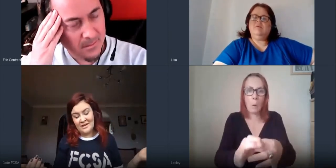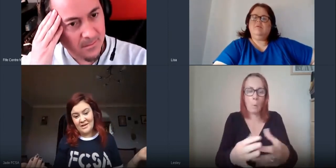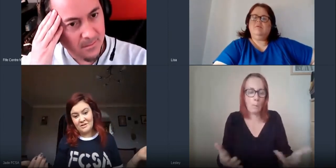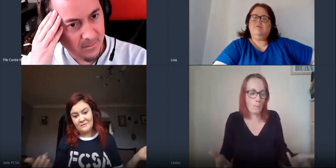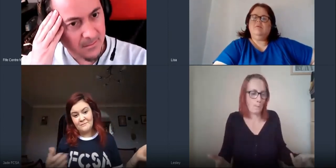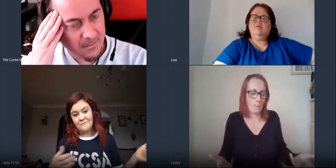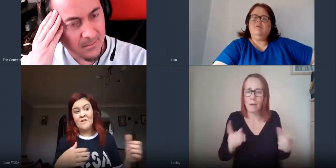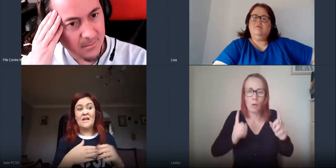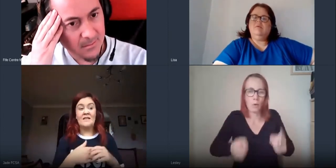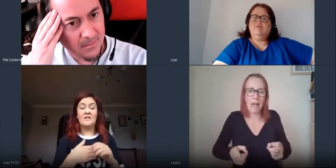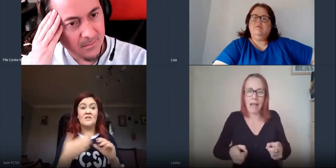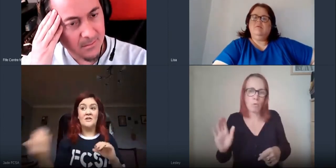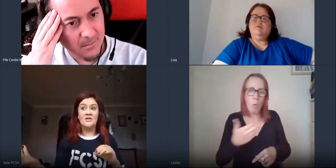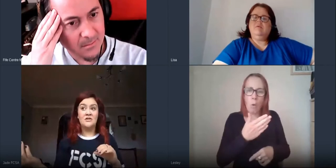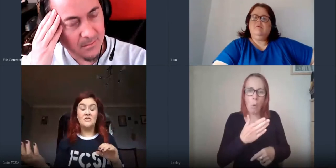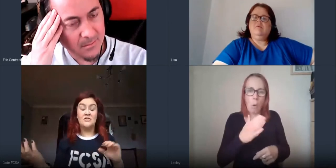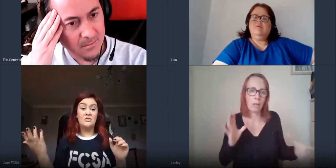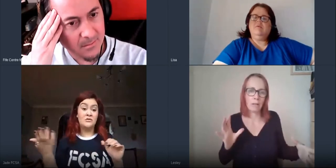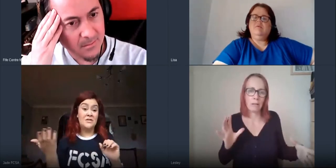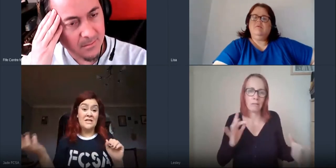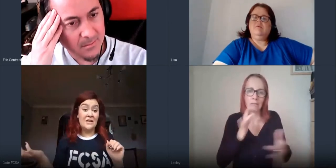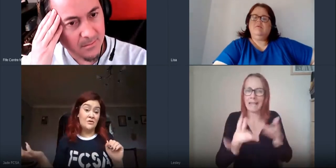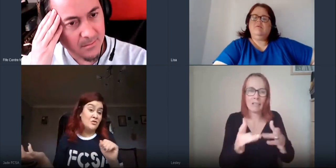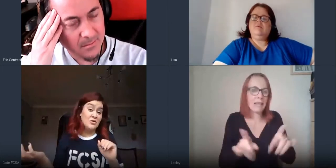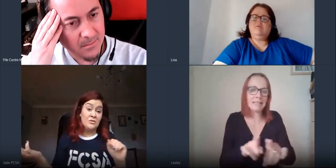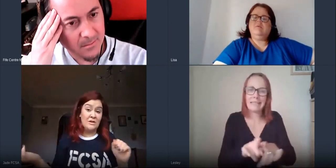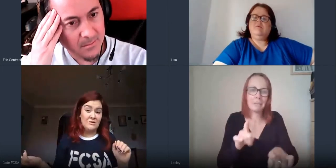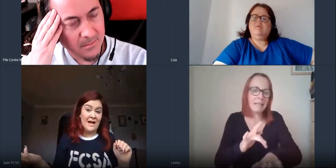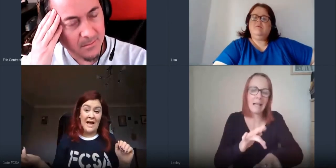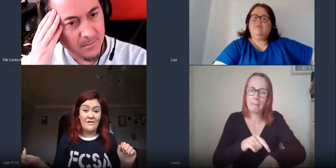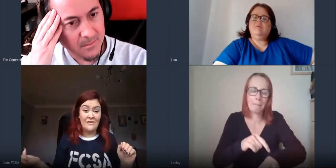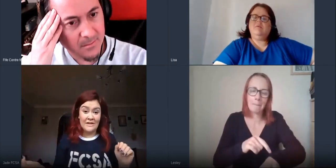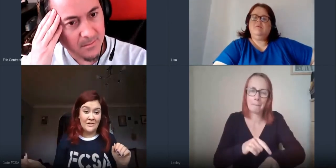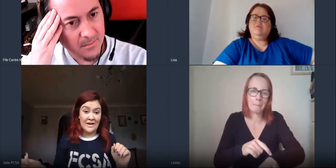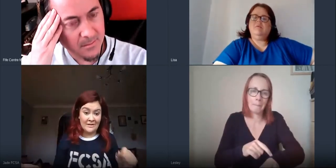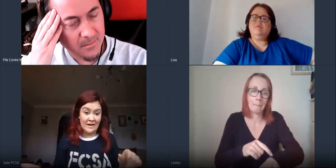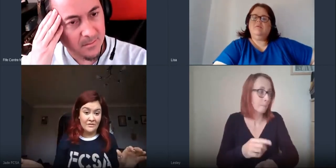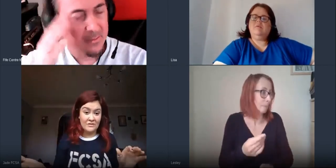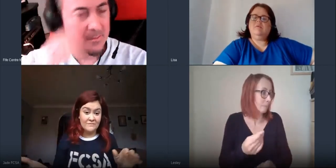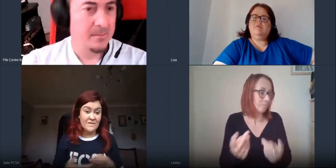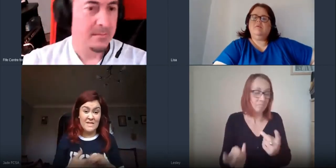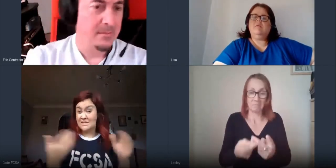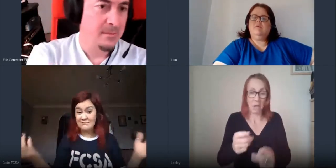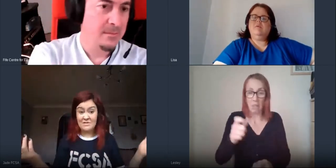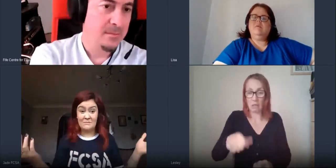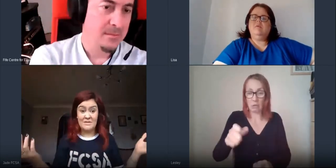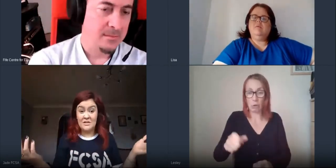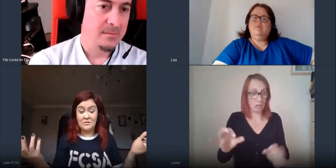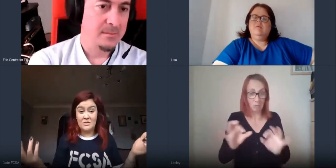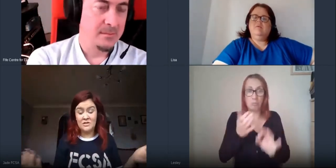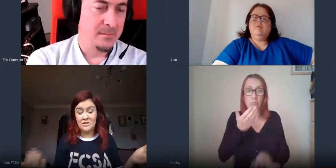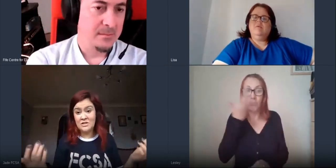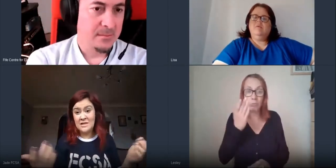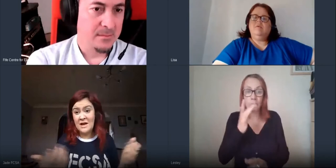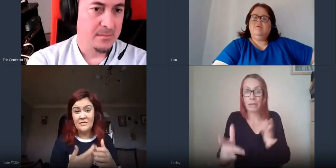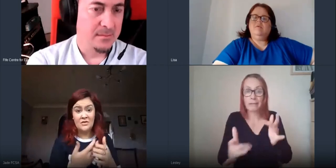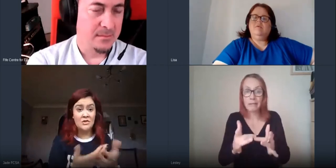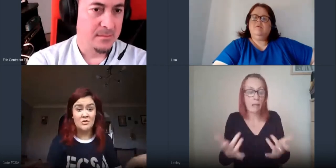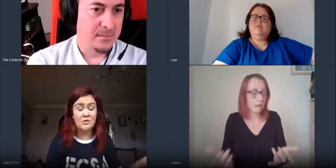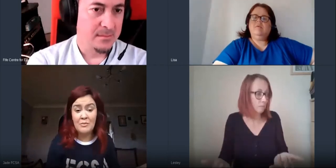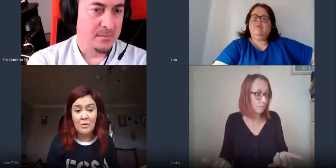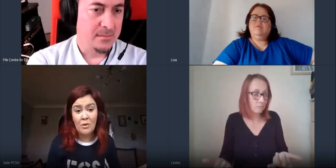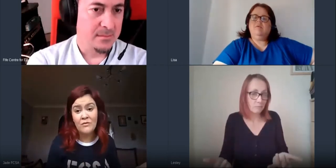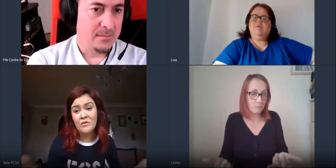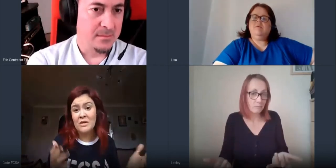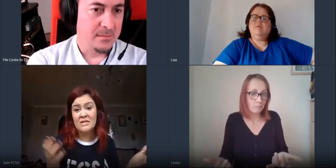connection and then there's other students who didn't just don't have internet in the house some you know student staff there's just